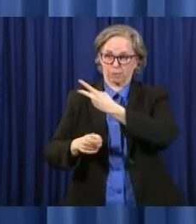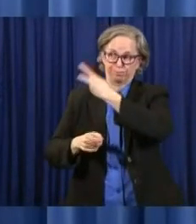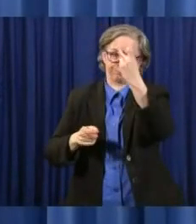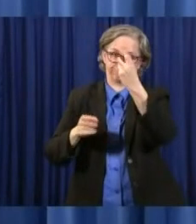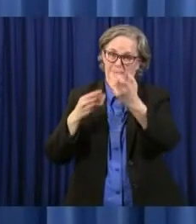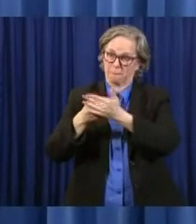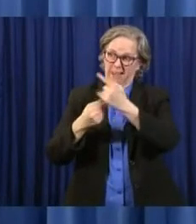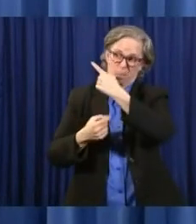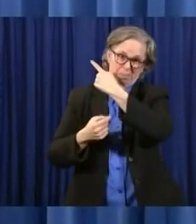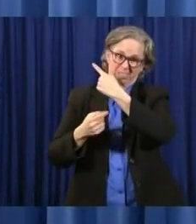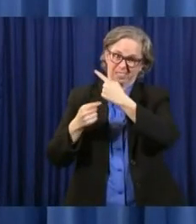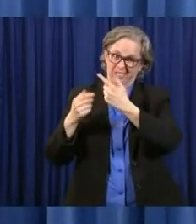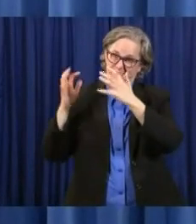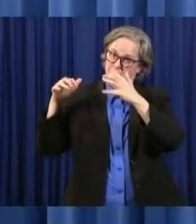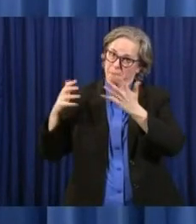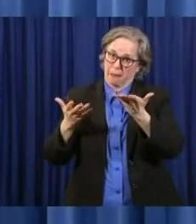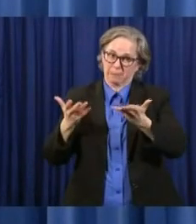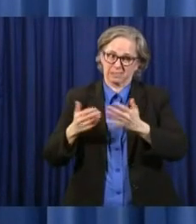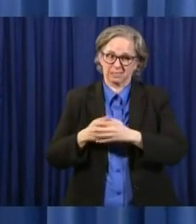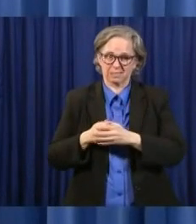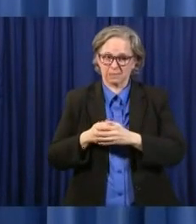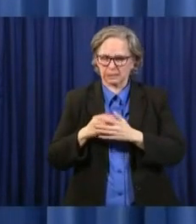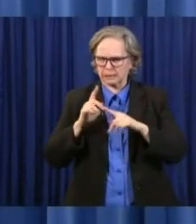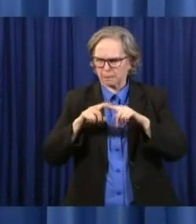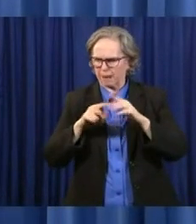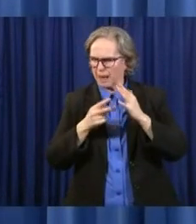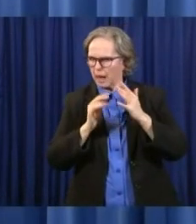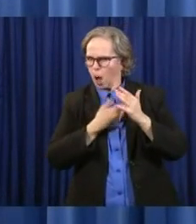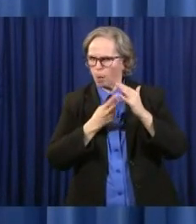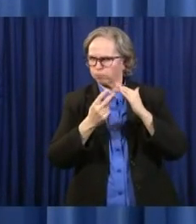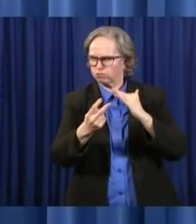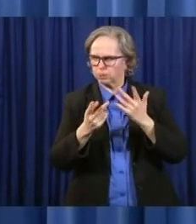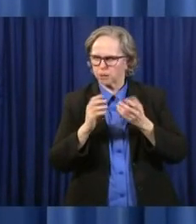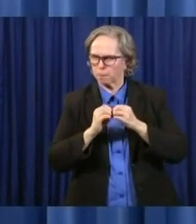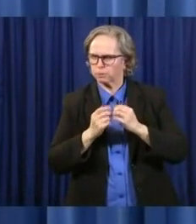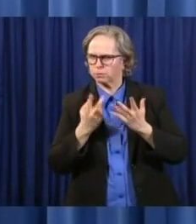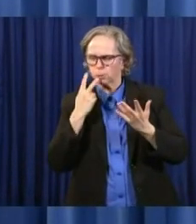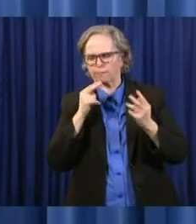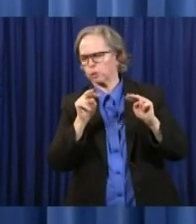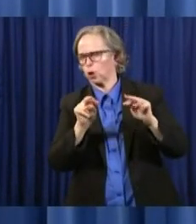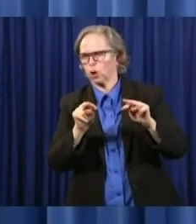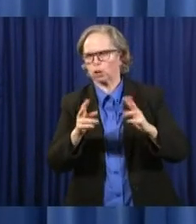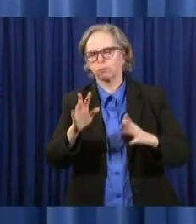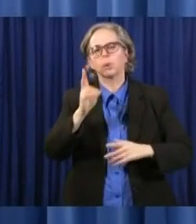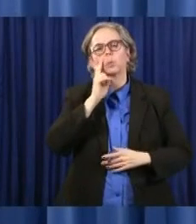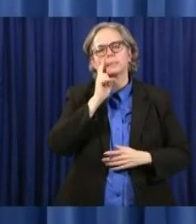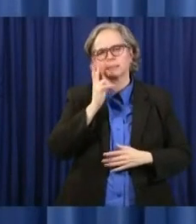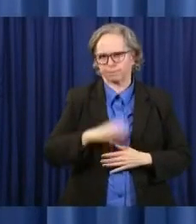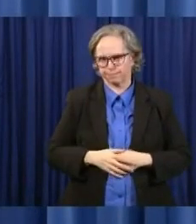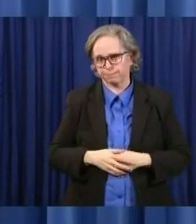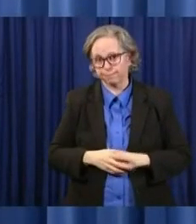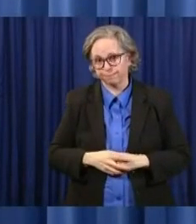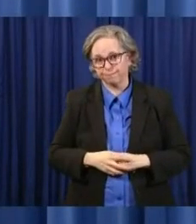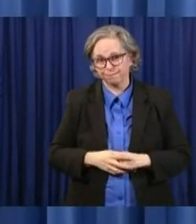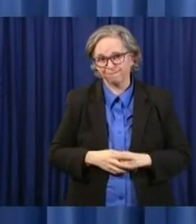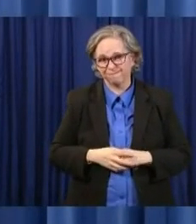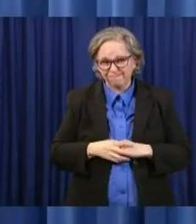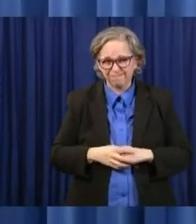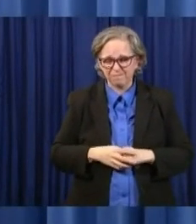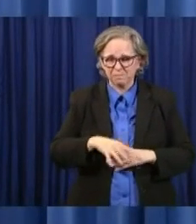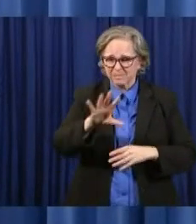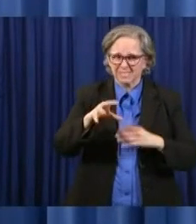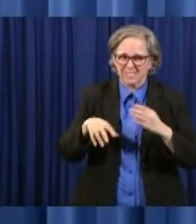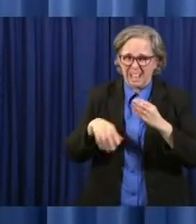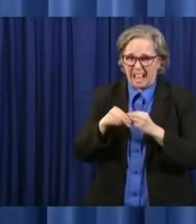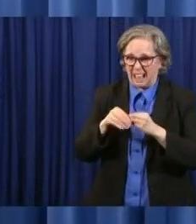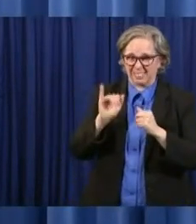no way, based on projections, that we're going to be able to avoid that. It's also possible that we will need some of that Rainy Day Fund in the